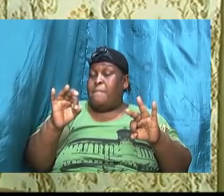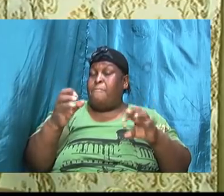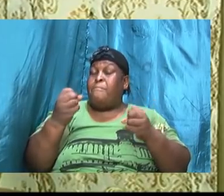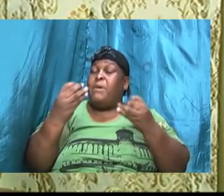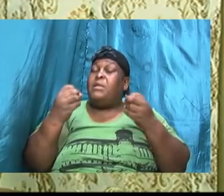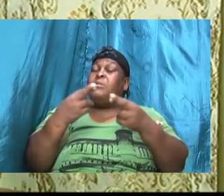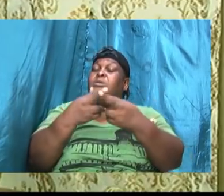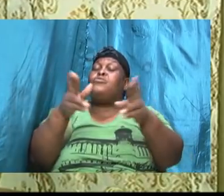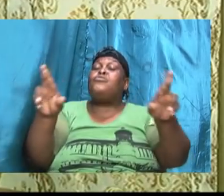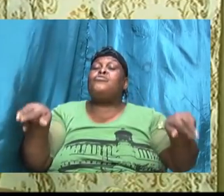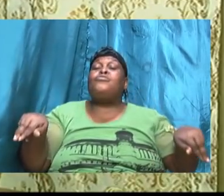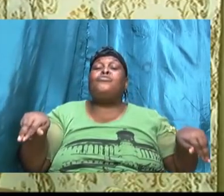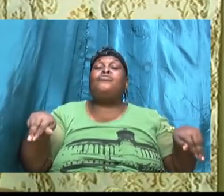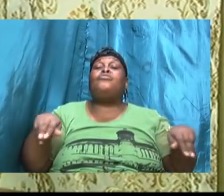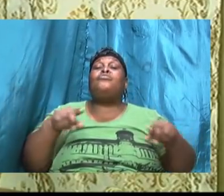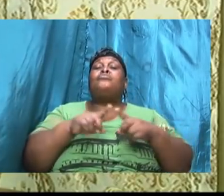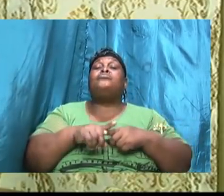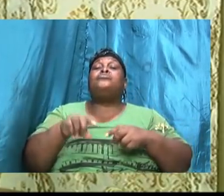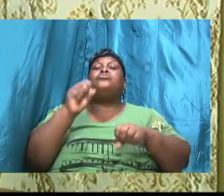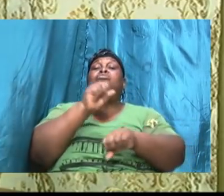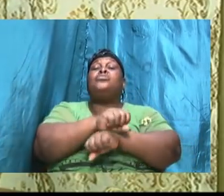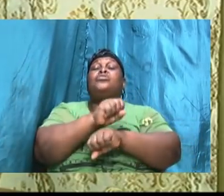according to our own will